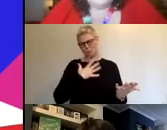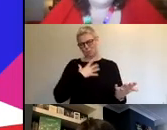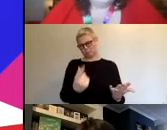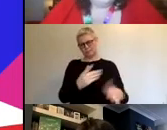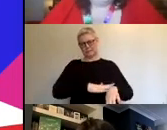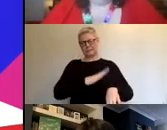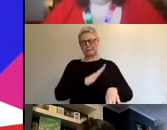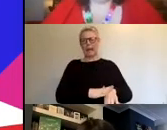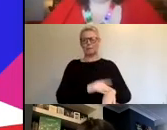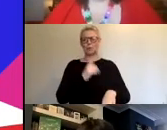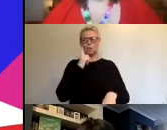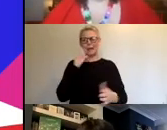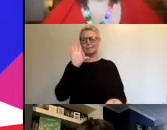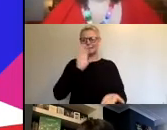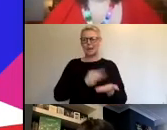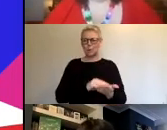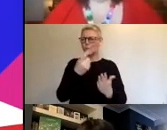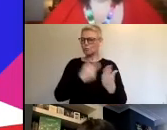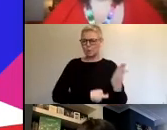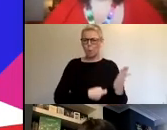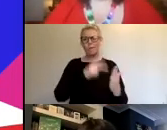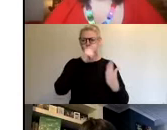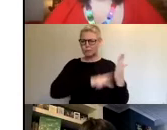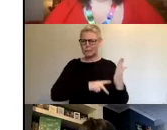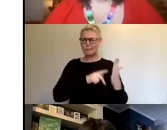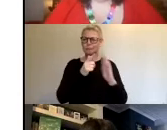download and read the report as you wish at a later date.